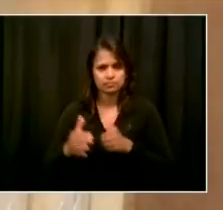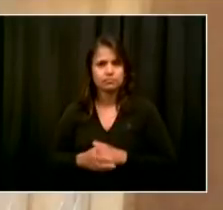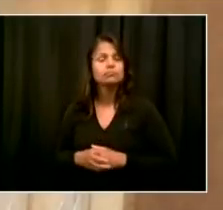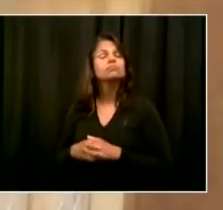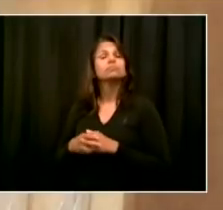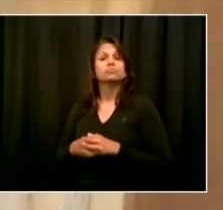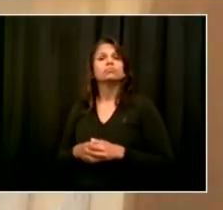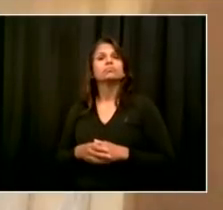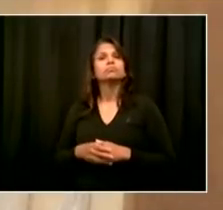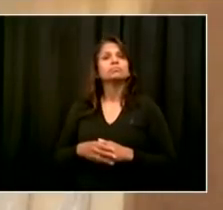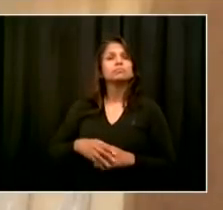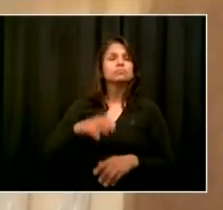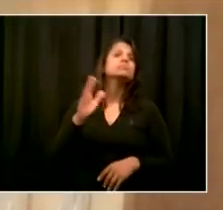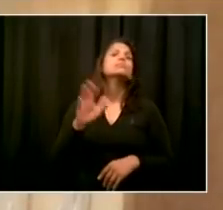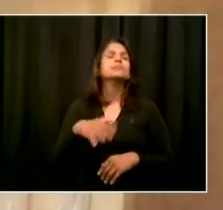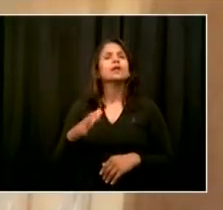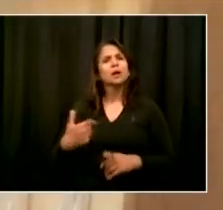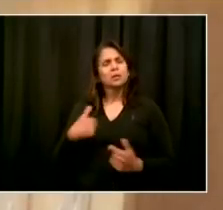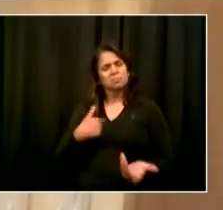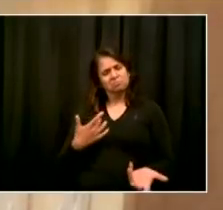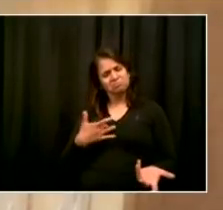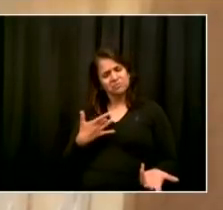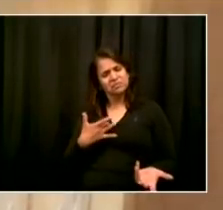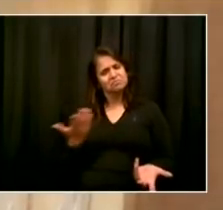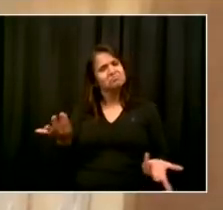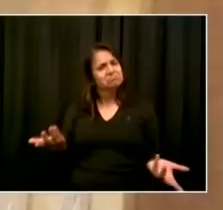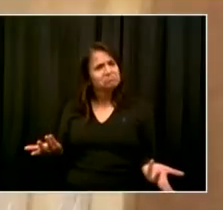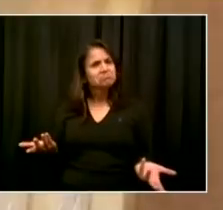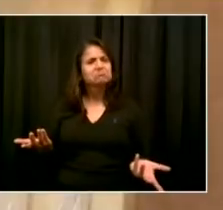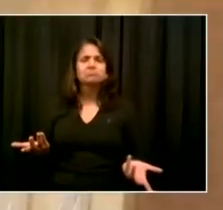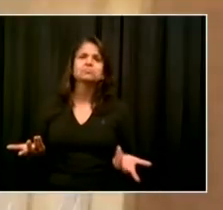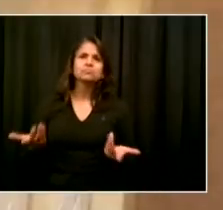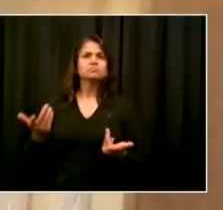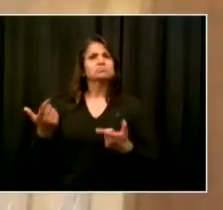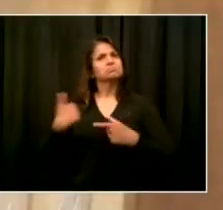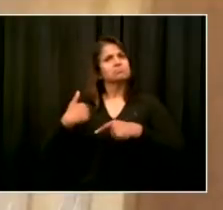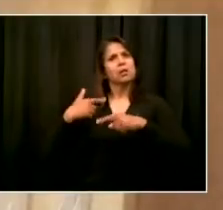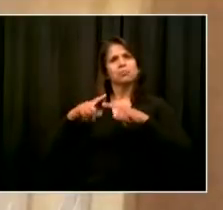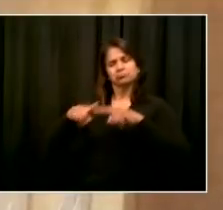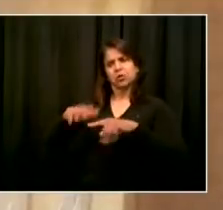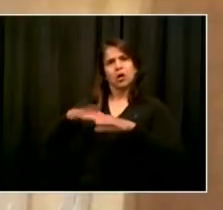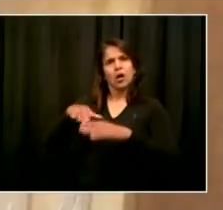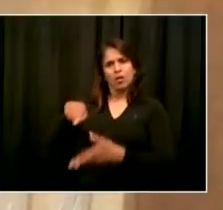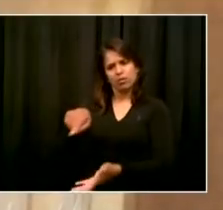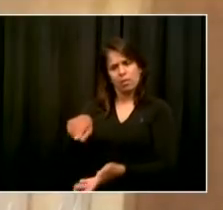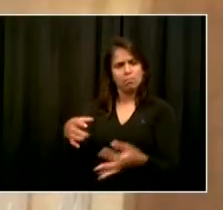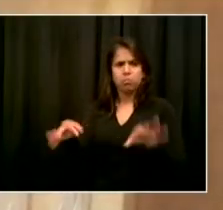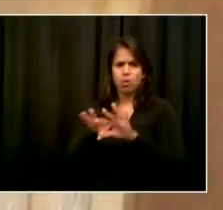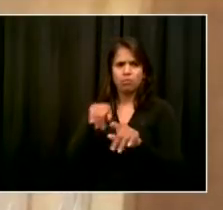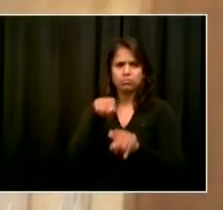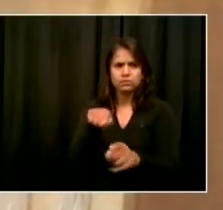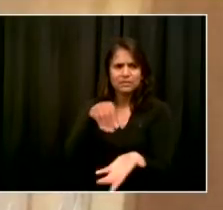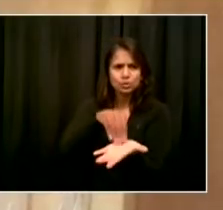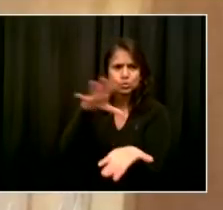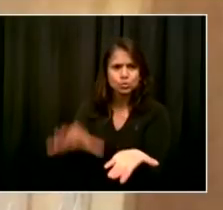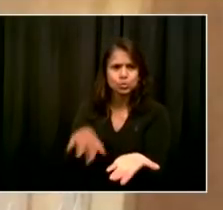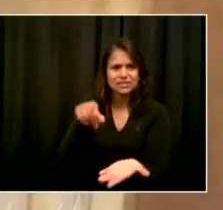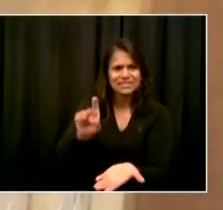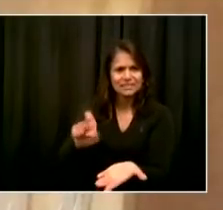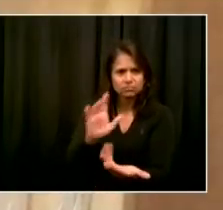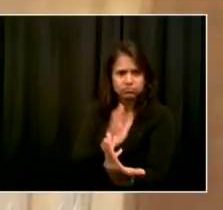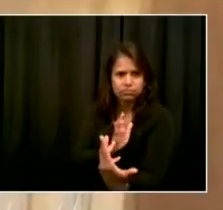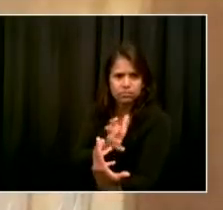and continue to feel that the children in New York City deserve to have the caring, well-trained teachers in their presence,